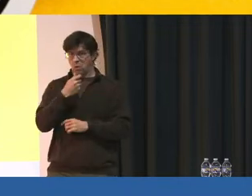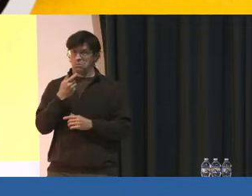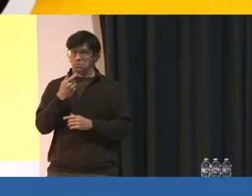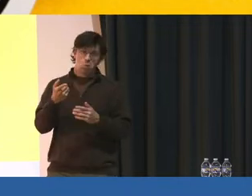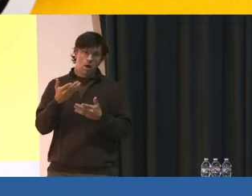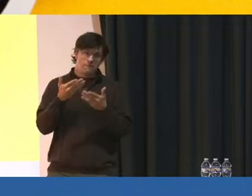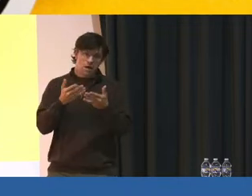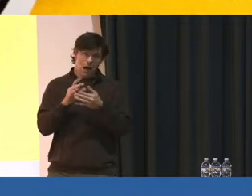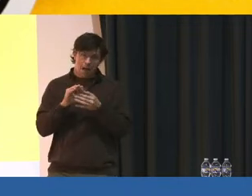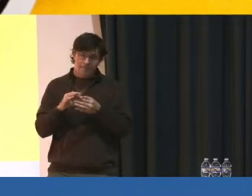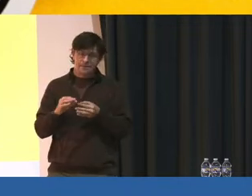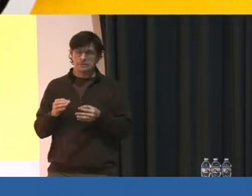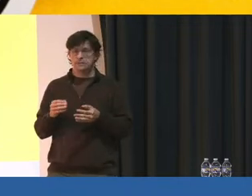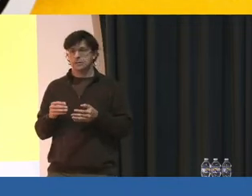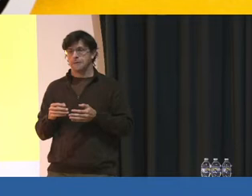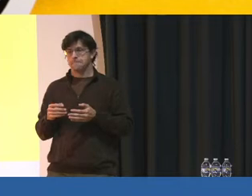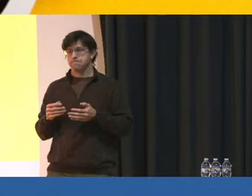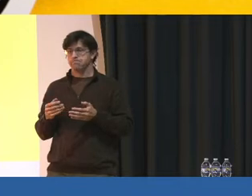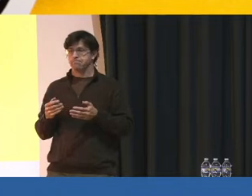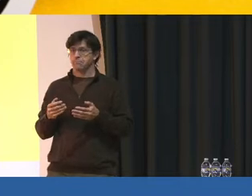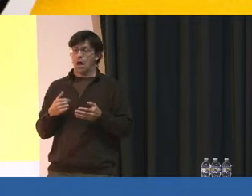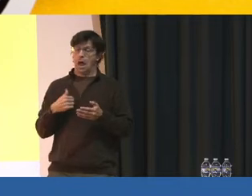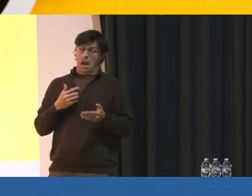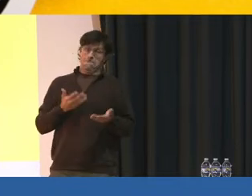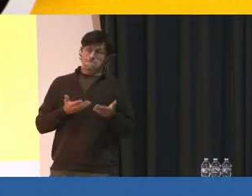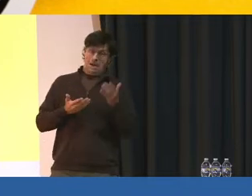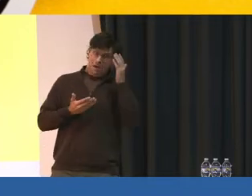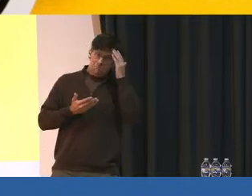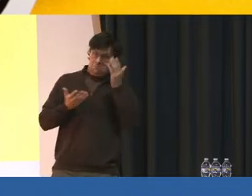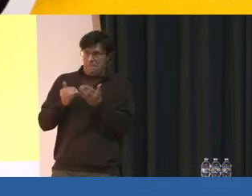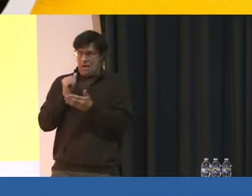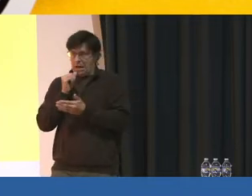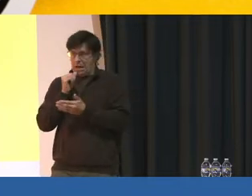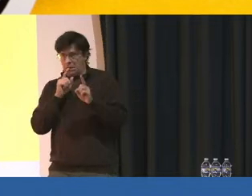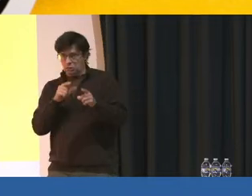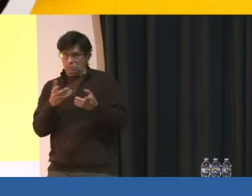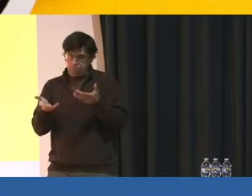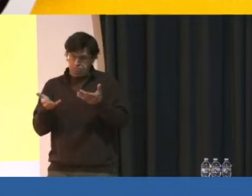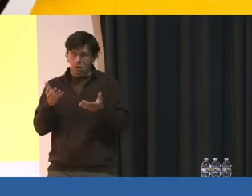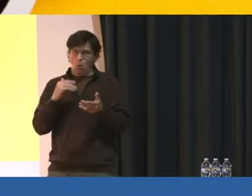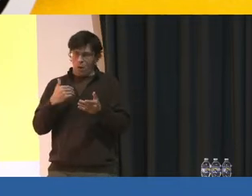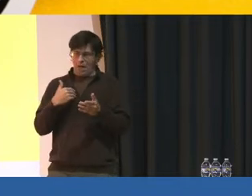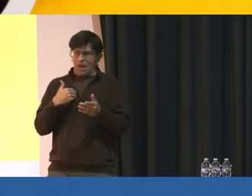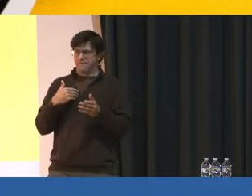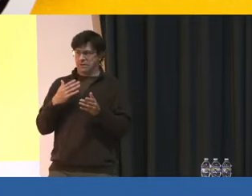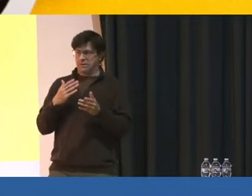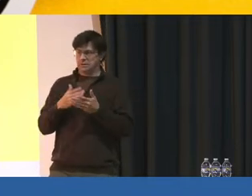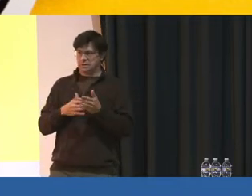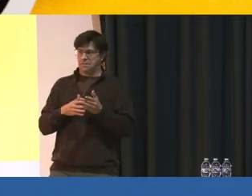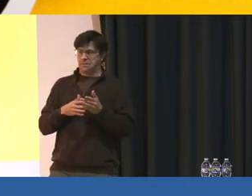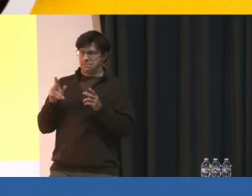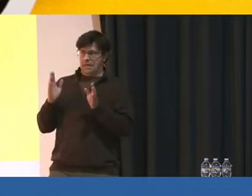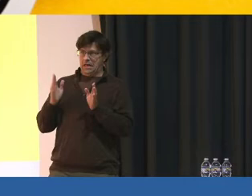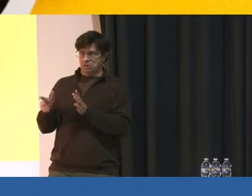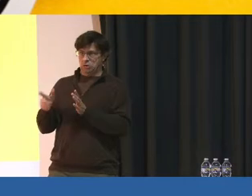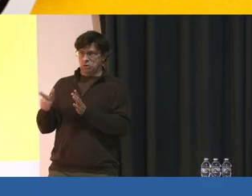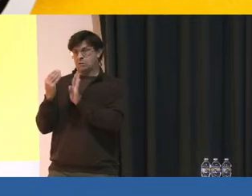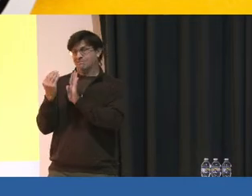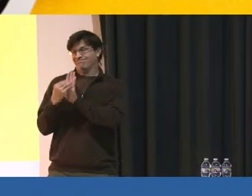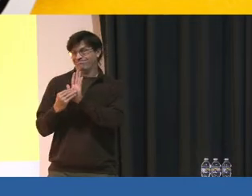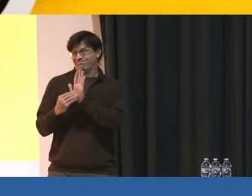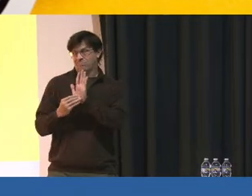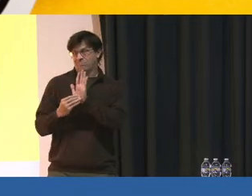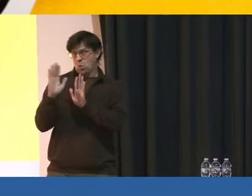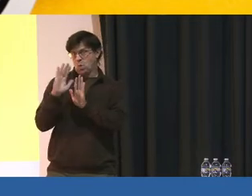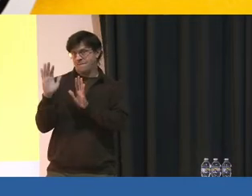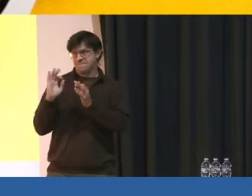I may or may not have a response or an answer, but we have individuals that are taking the feedback down. I have lots